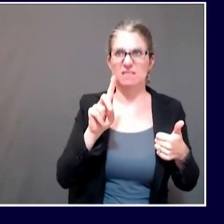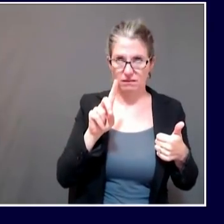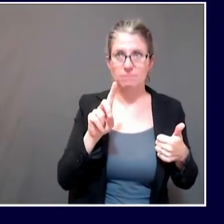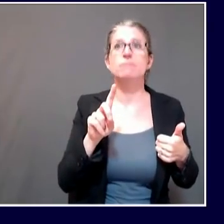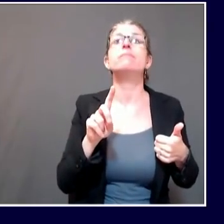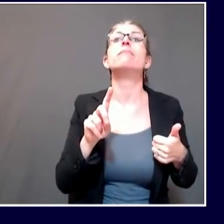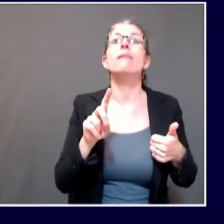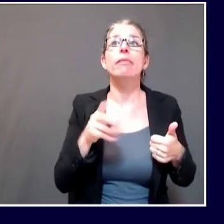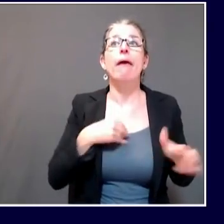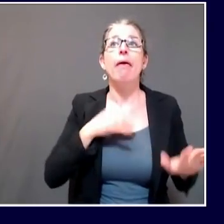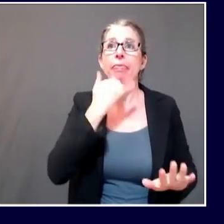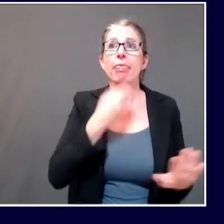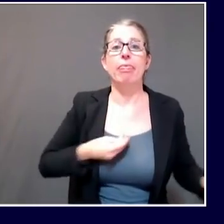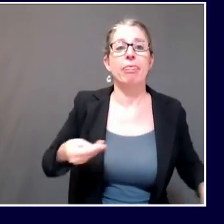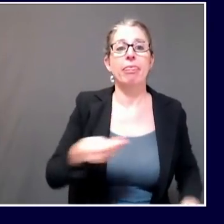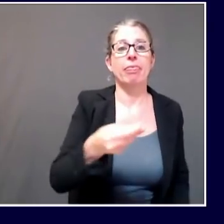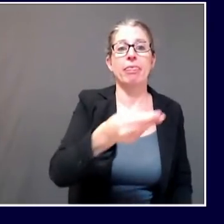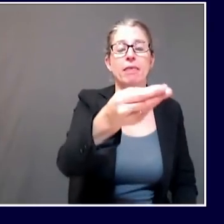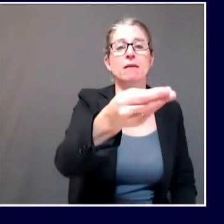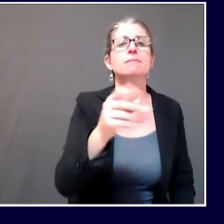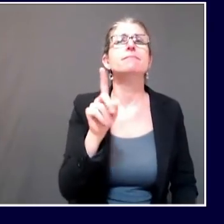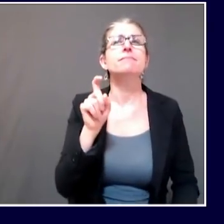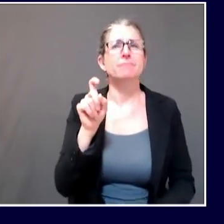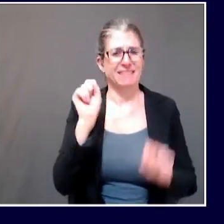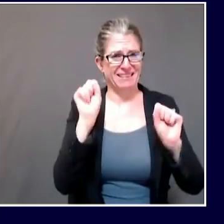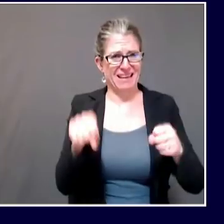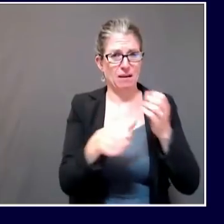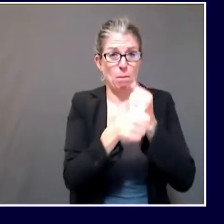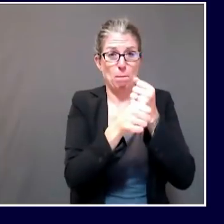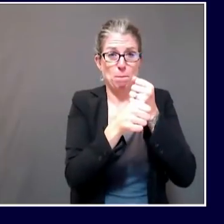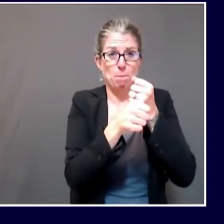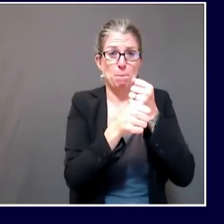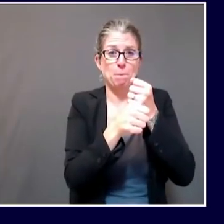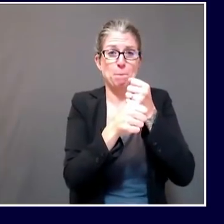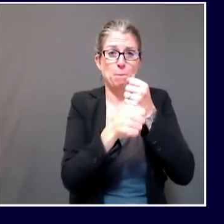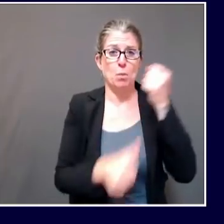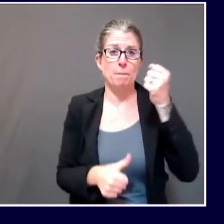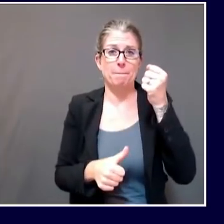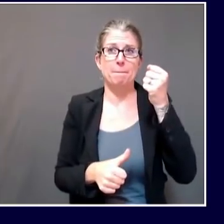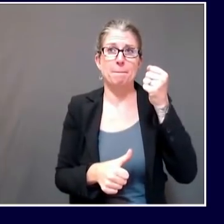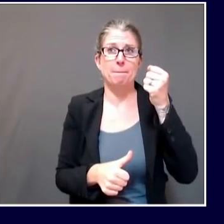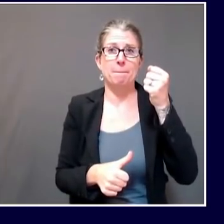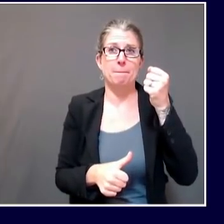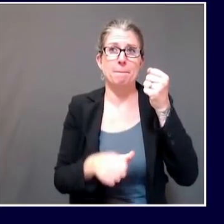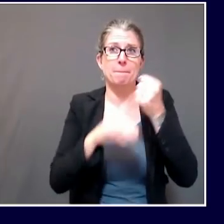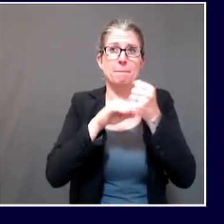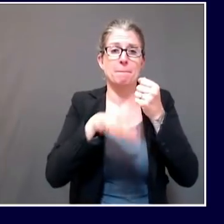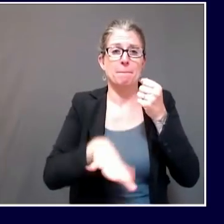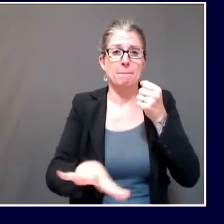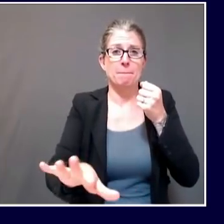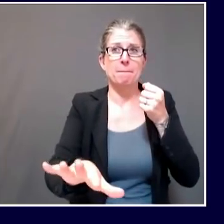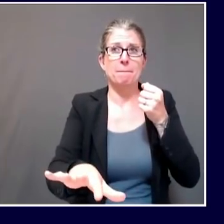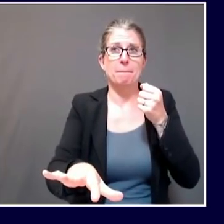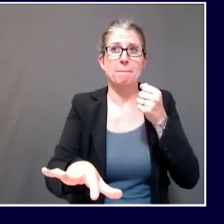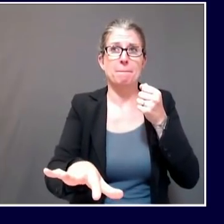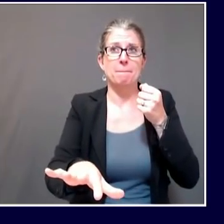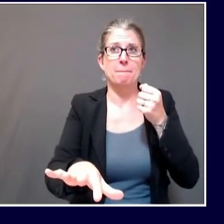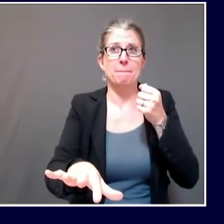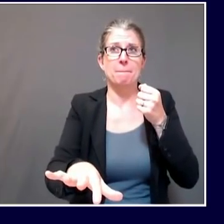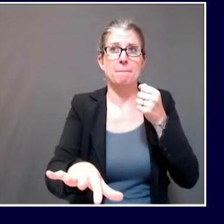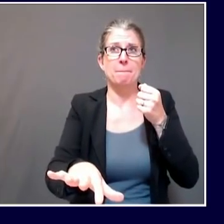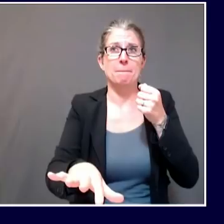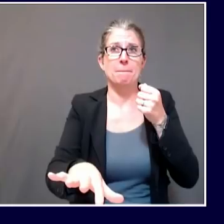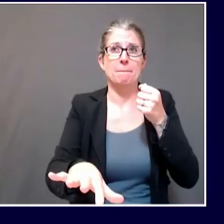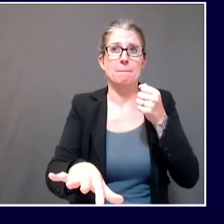universities and sports leagues across the country are already doing that. So I'm wondering if Maine has any plan to scale up these kind of practices